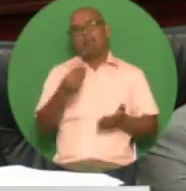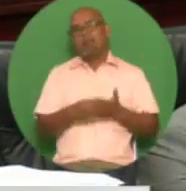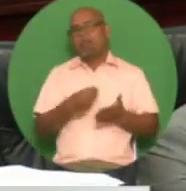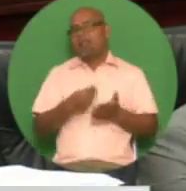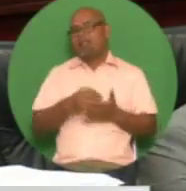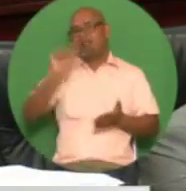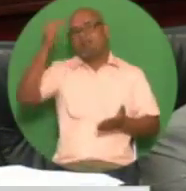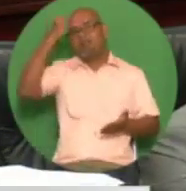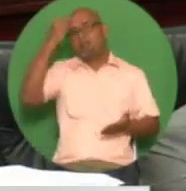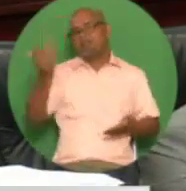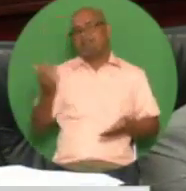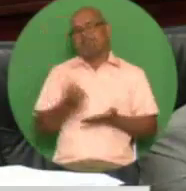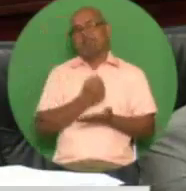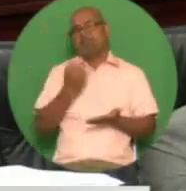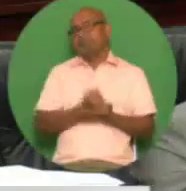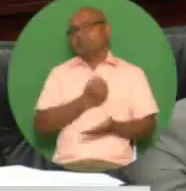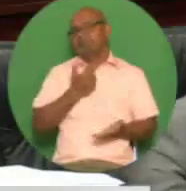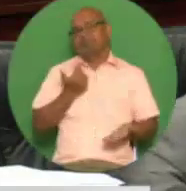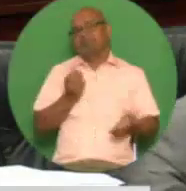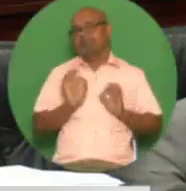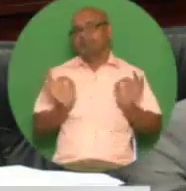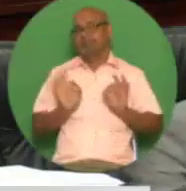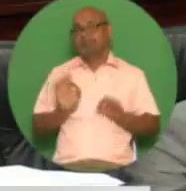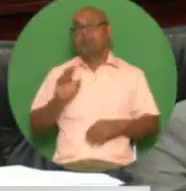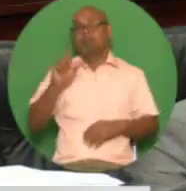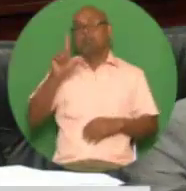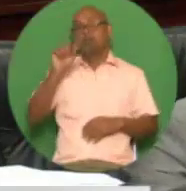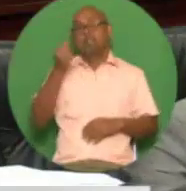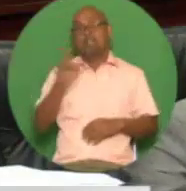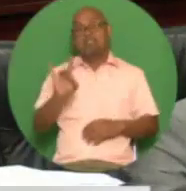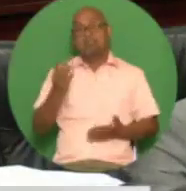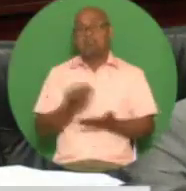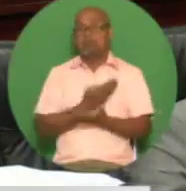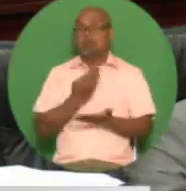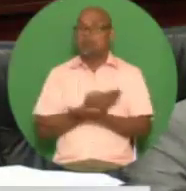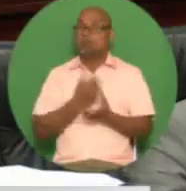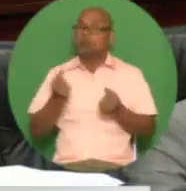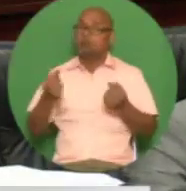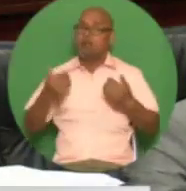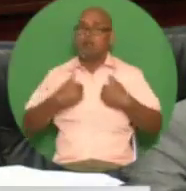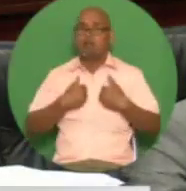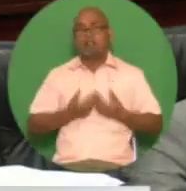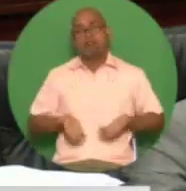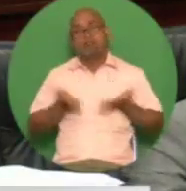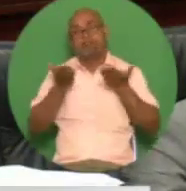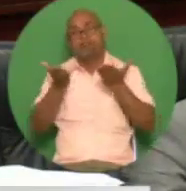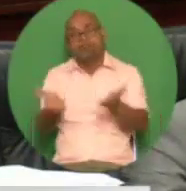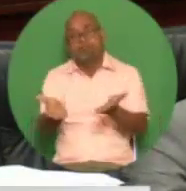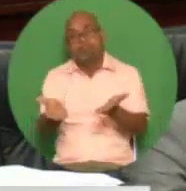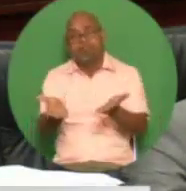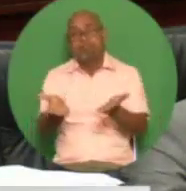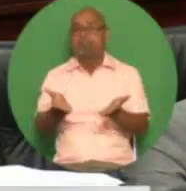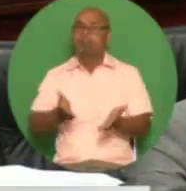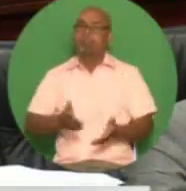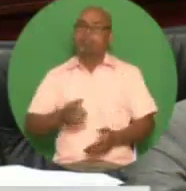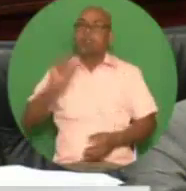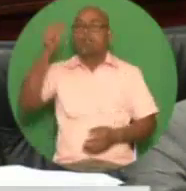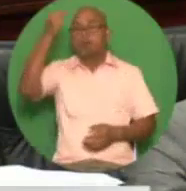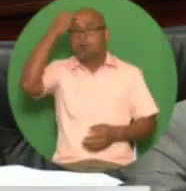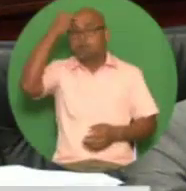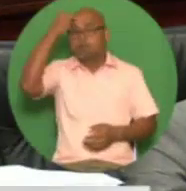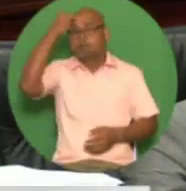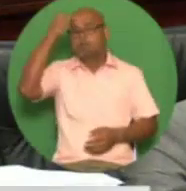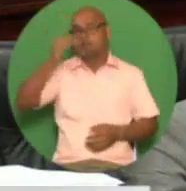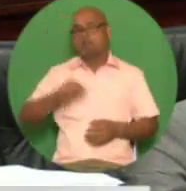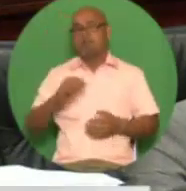in my 2018 budget statement I advise the national community of the intention of the government to completely